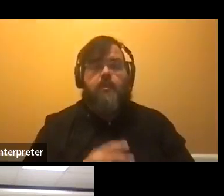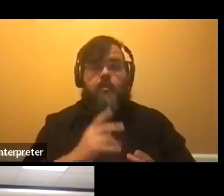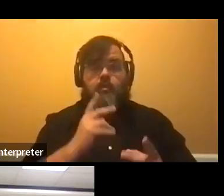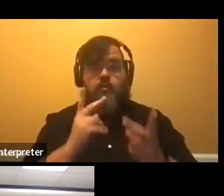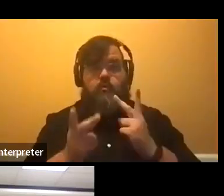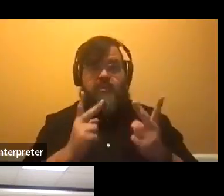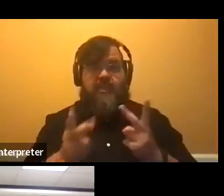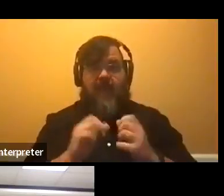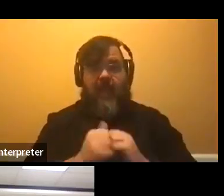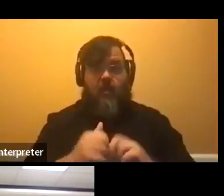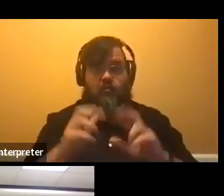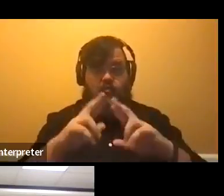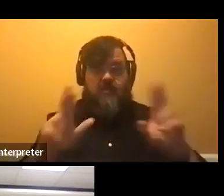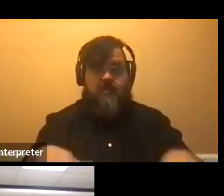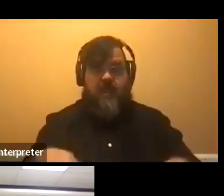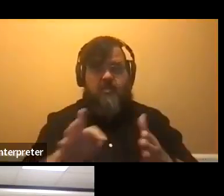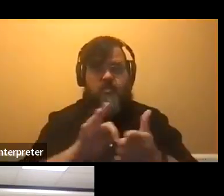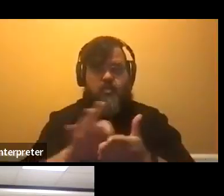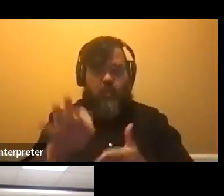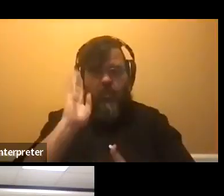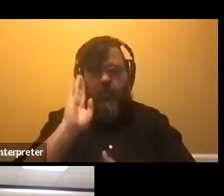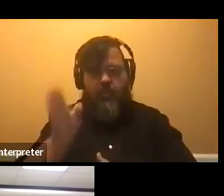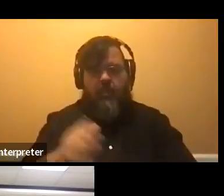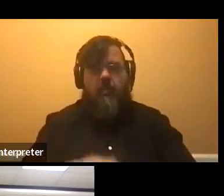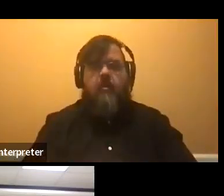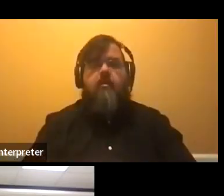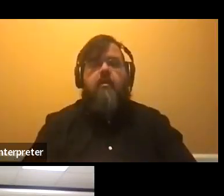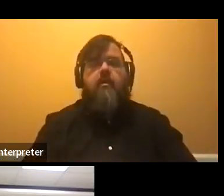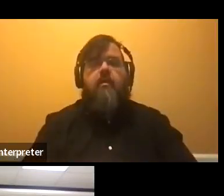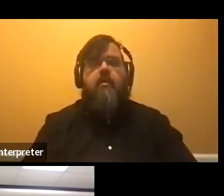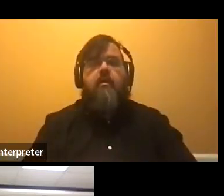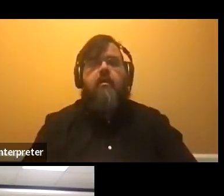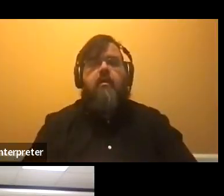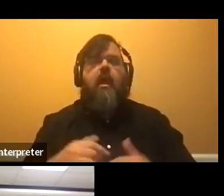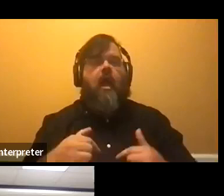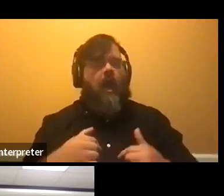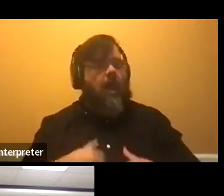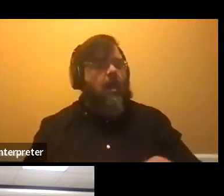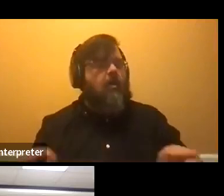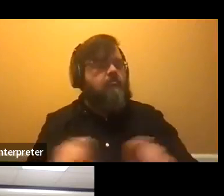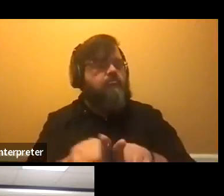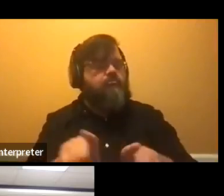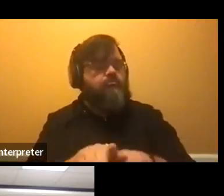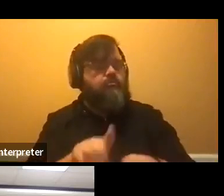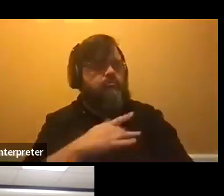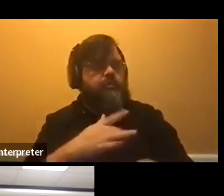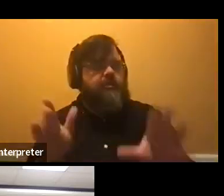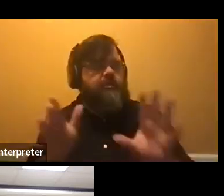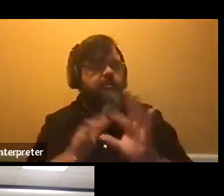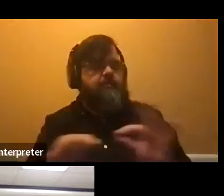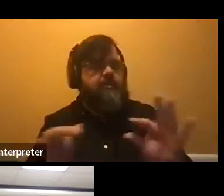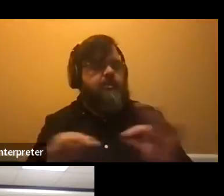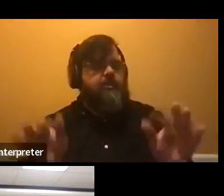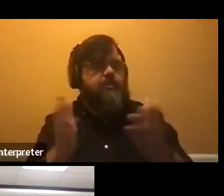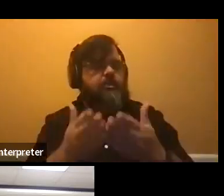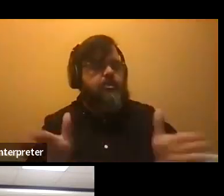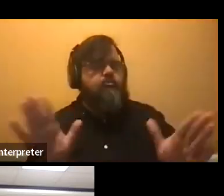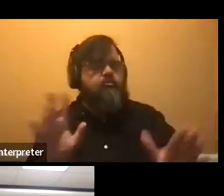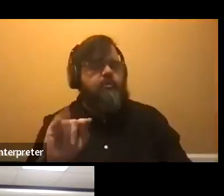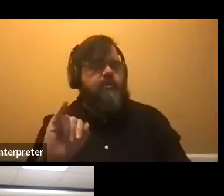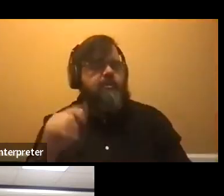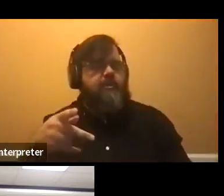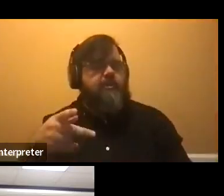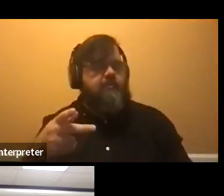resume will be scored. Um, some things that I always tell students, um, just kind of general tips, um, is